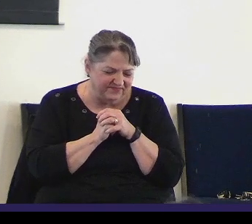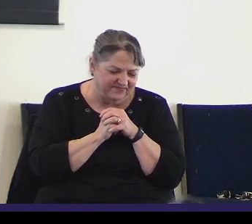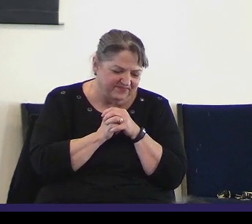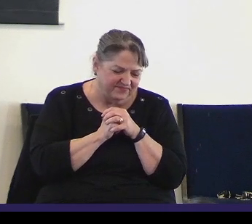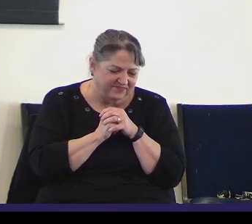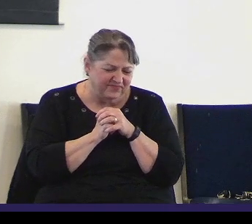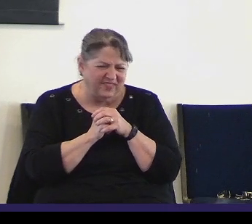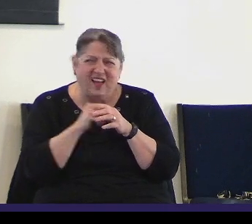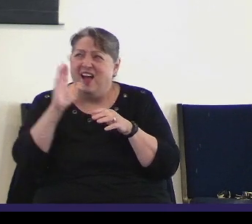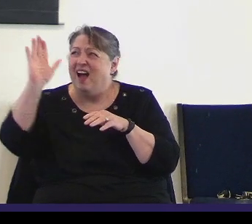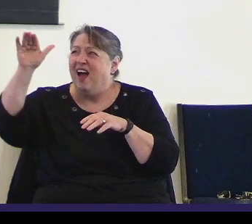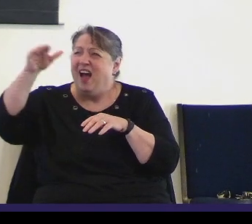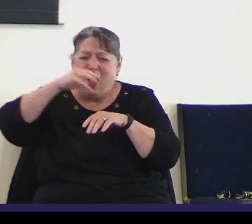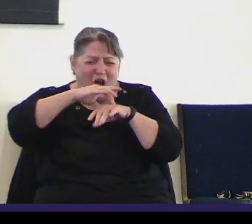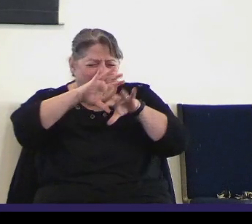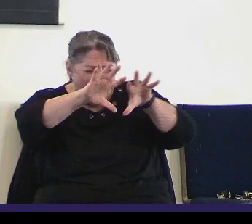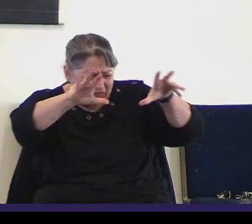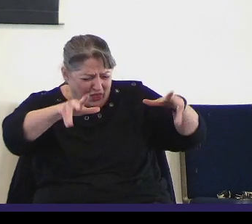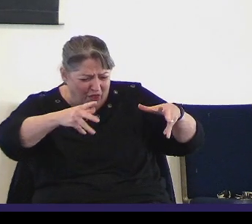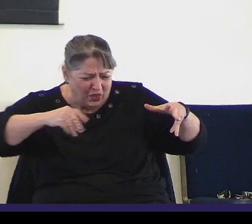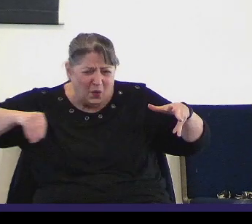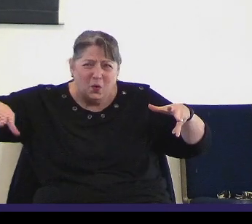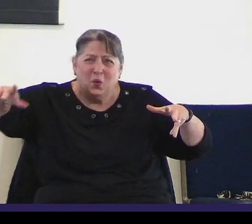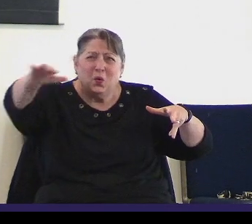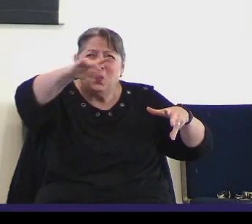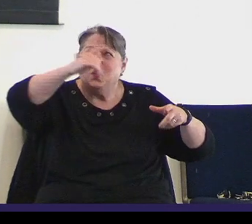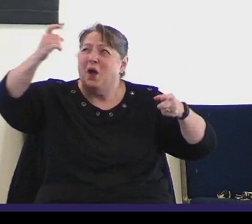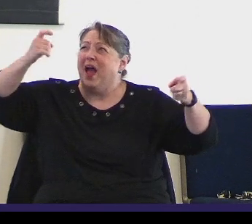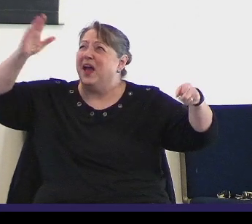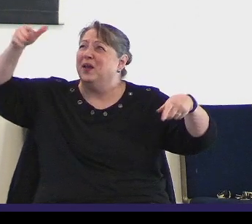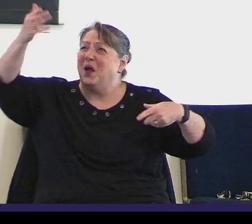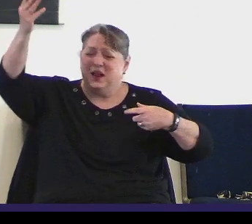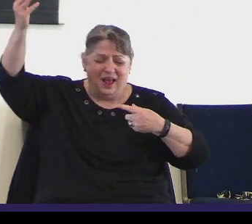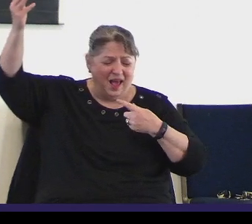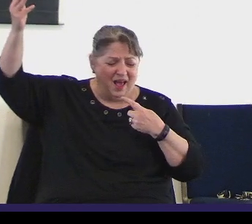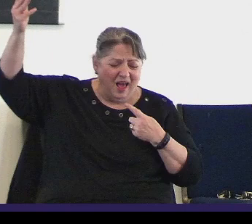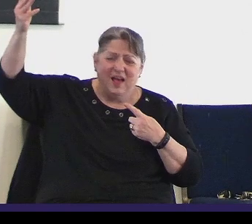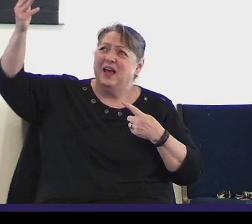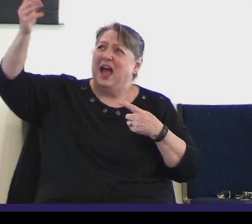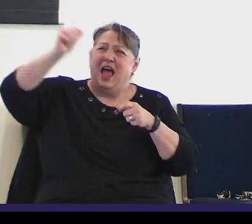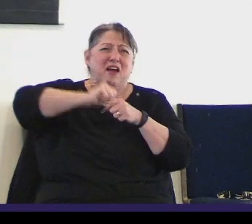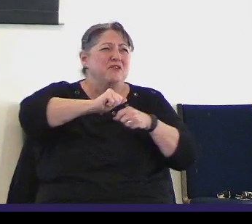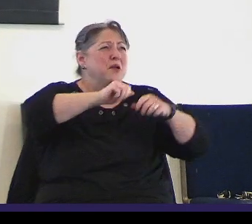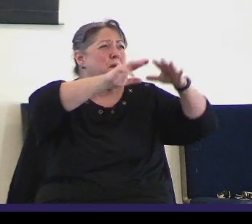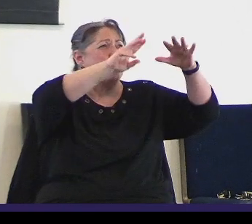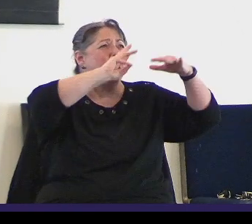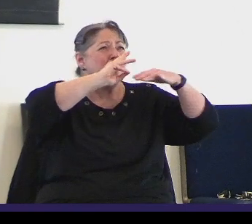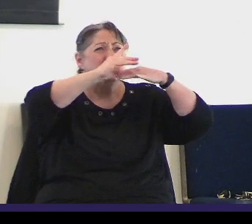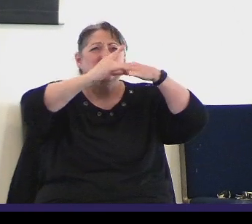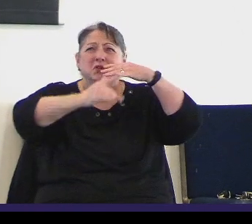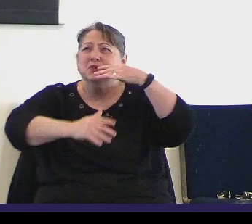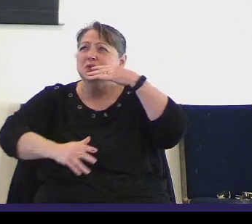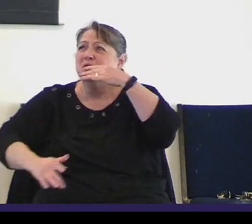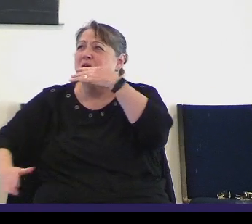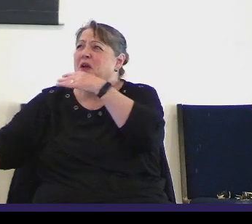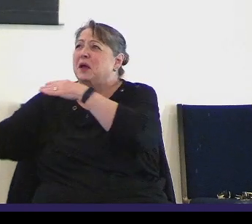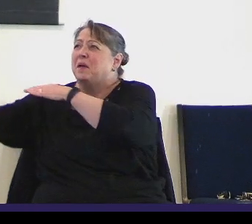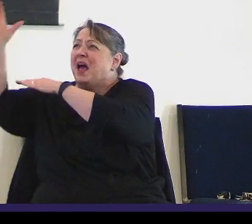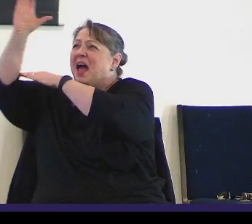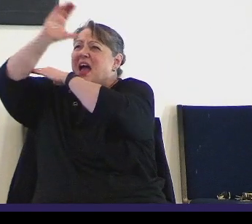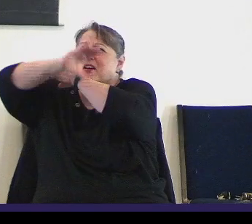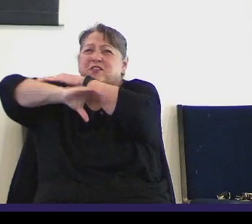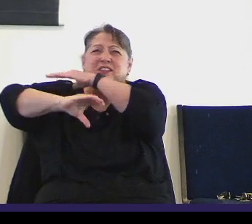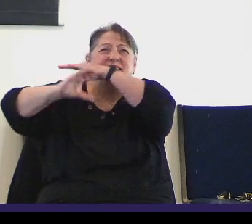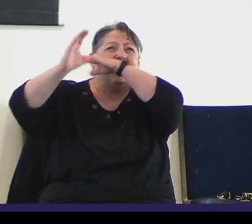Over all the earth, you reign on high, every mountain stream,